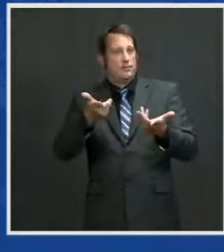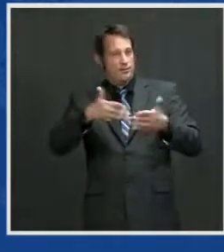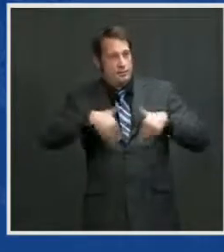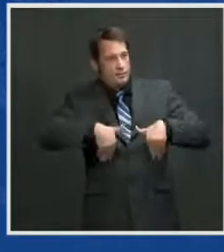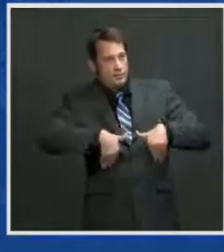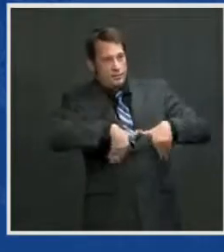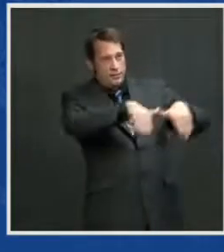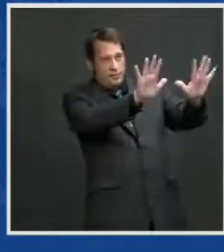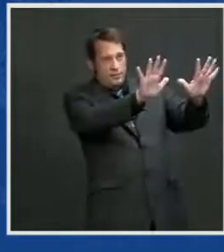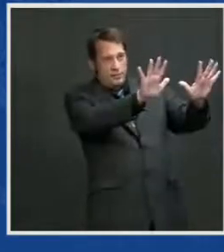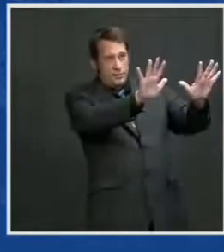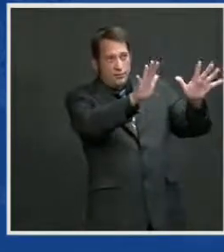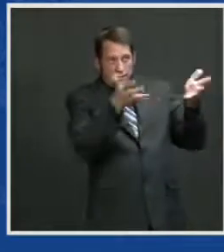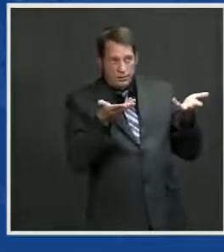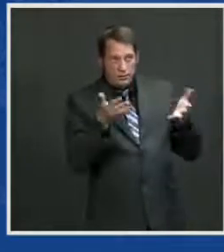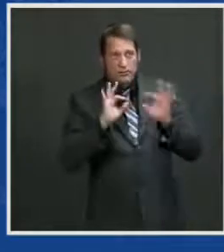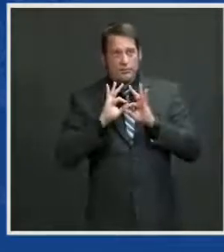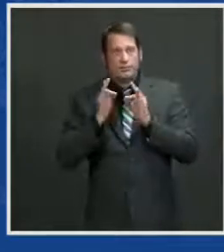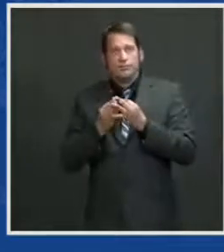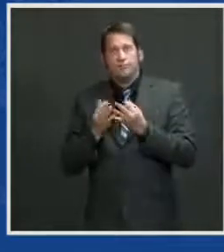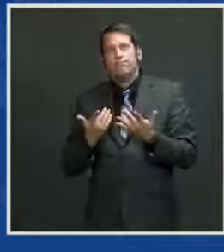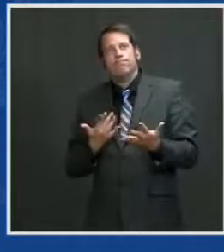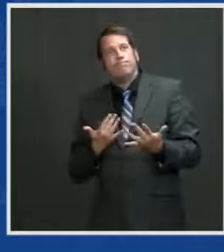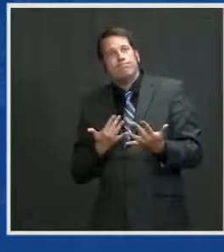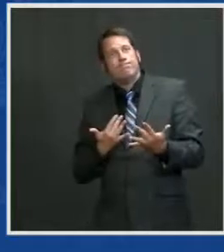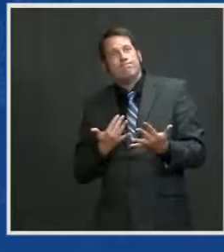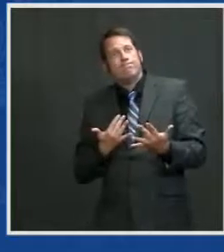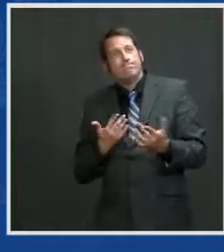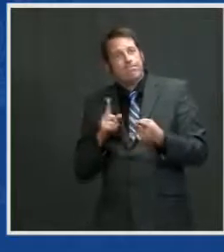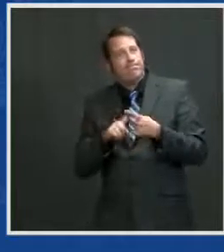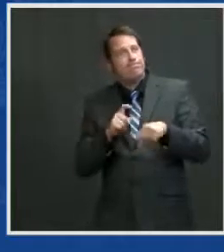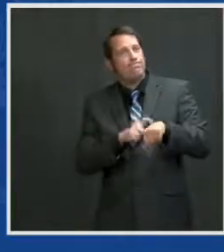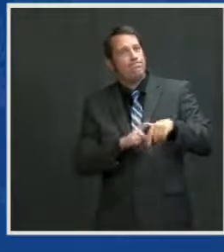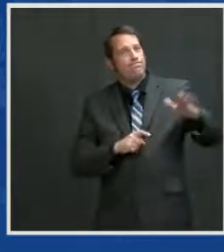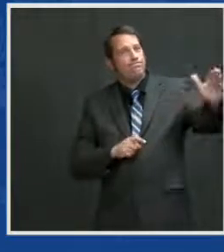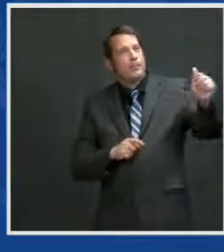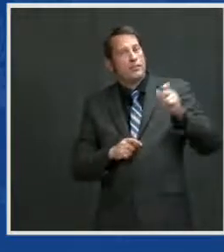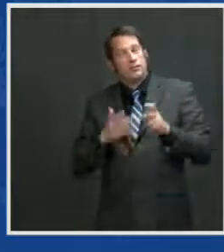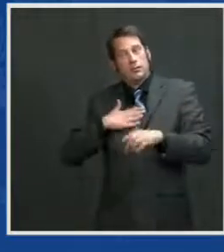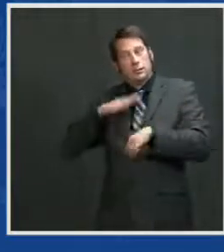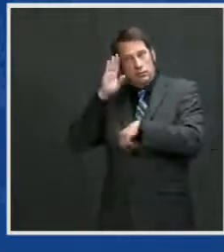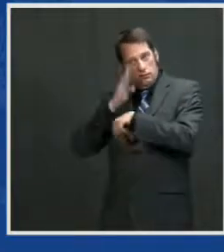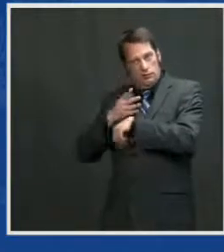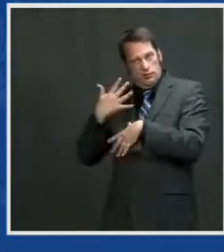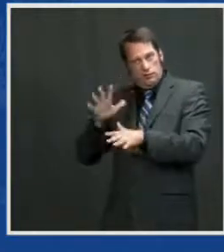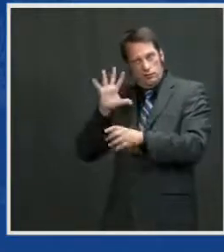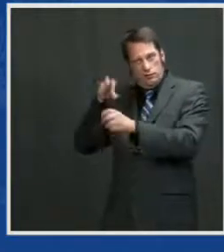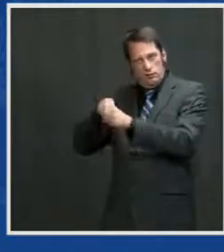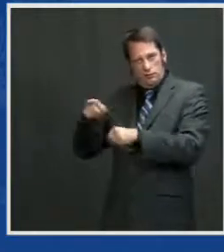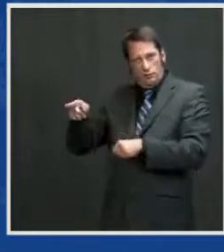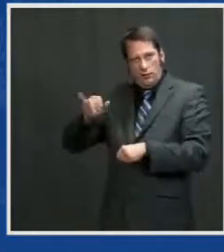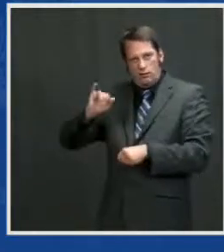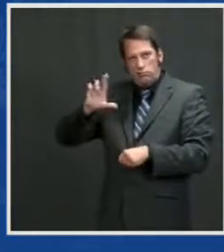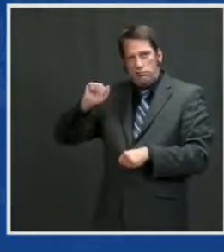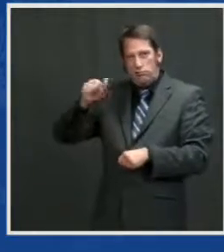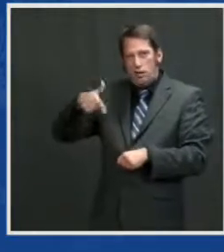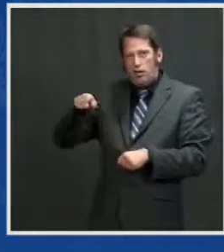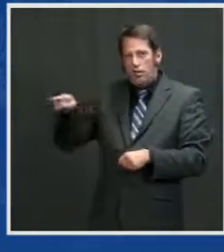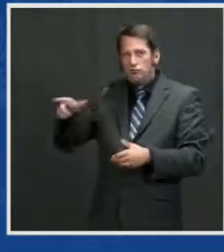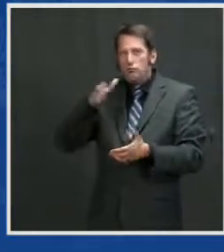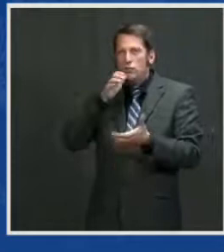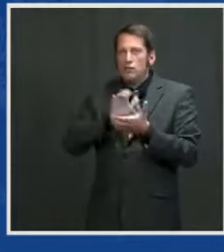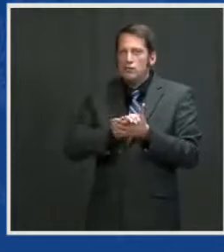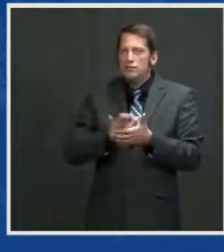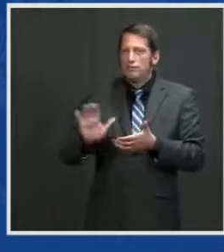I watched all those that year he was in Iraq. She would stand at that sink leaving for school, drinking